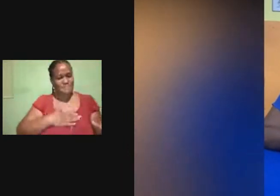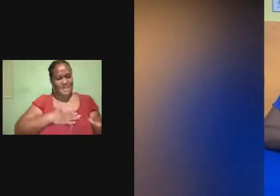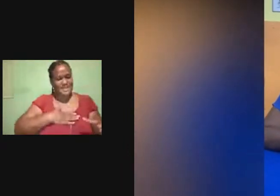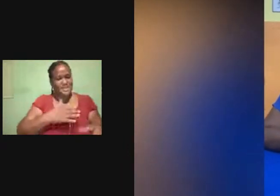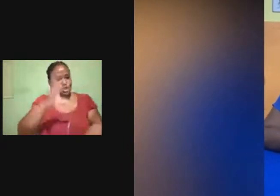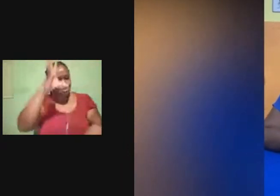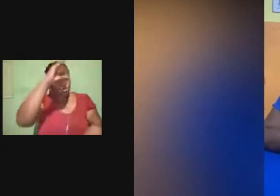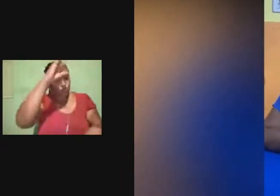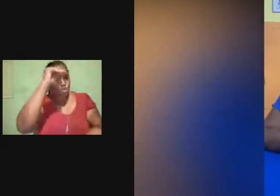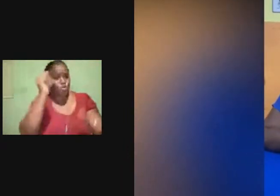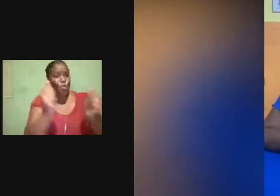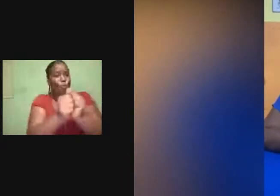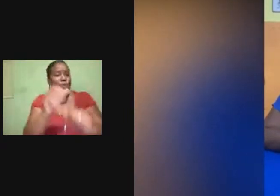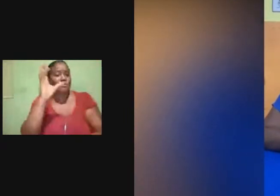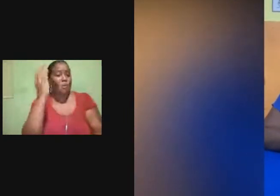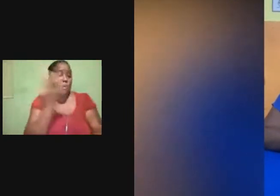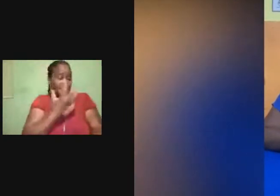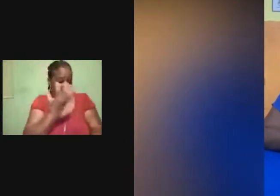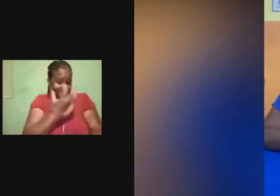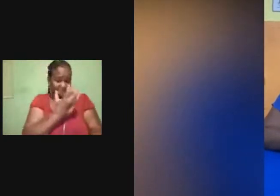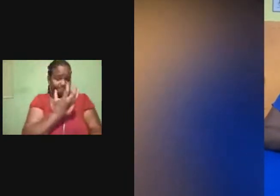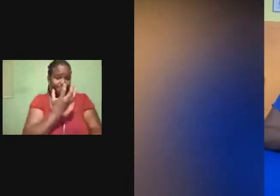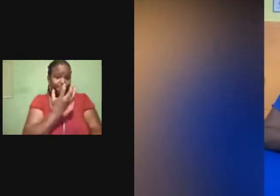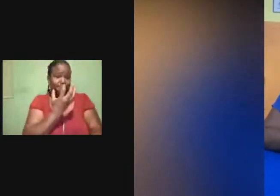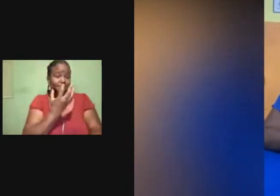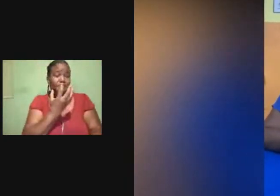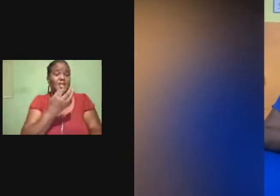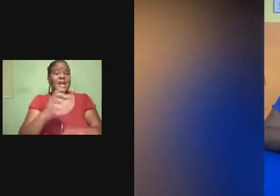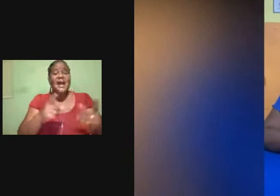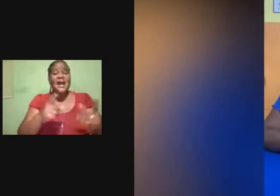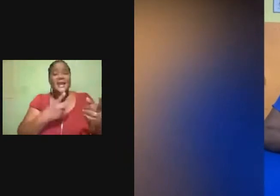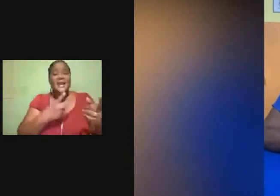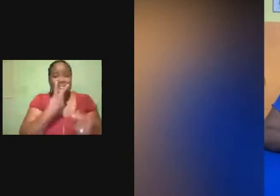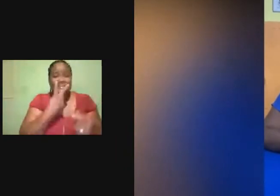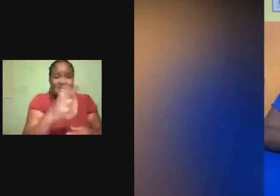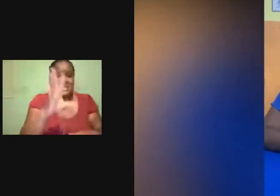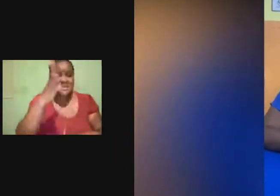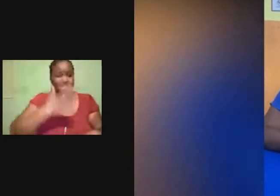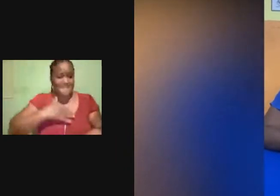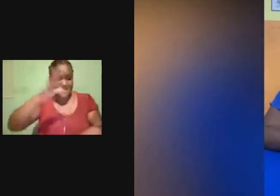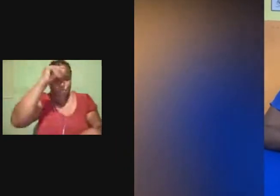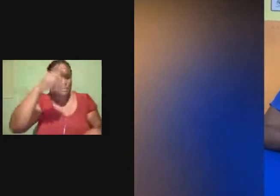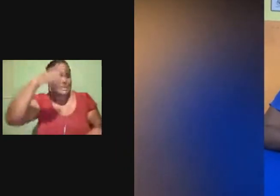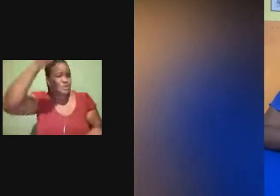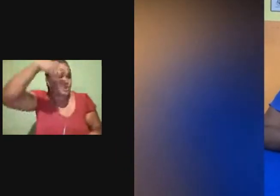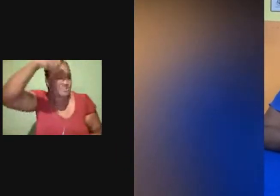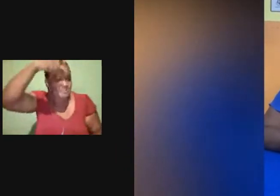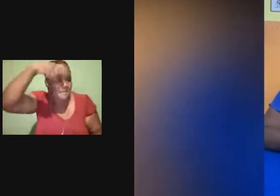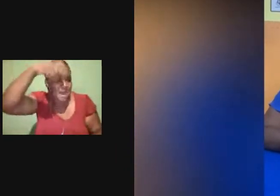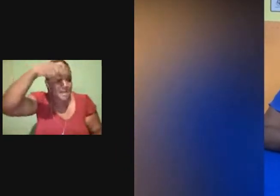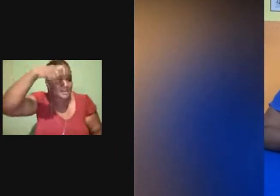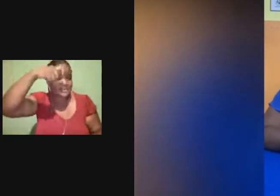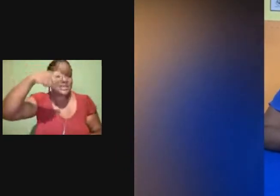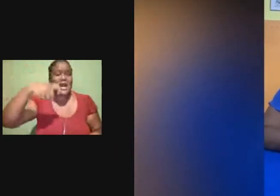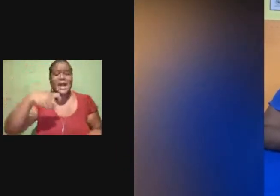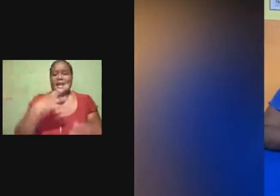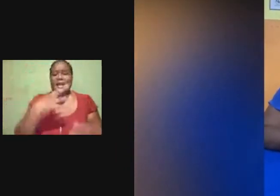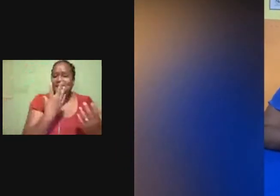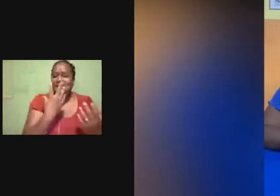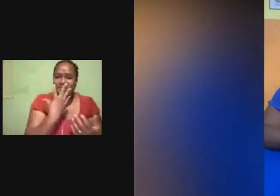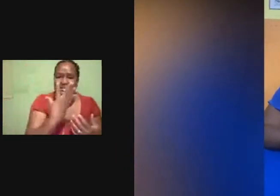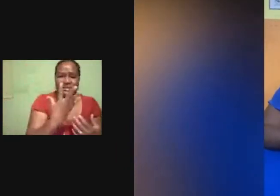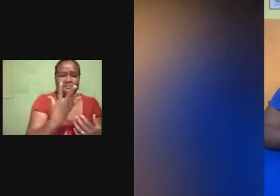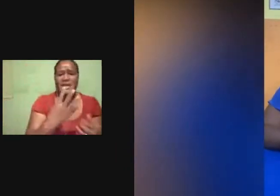indescribable. They are smart. And they're a masterpiece for God. So,